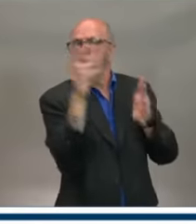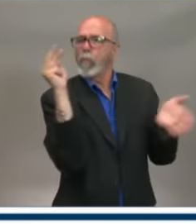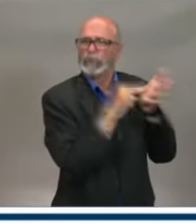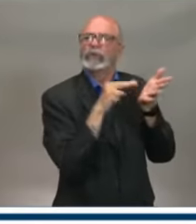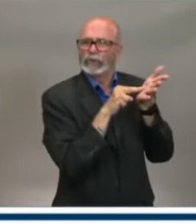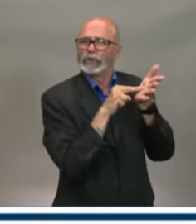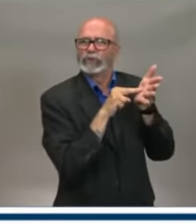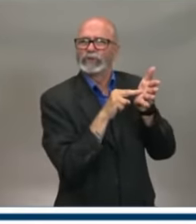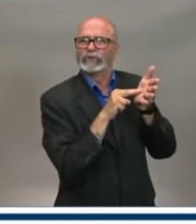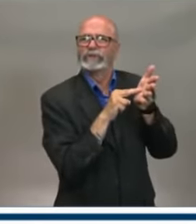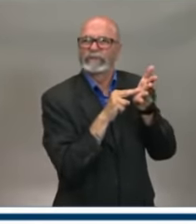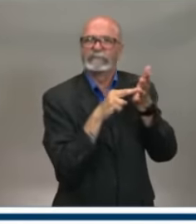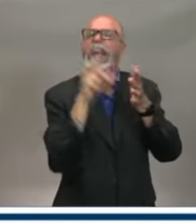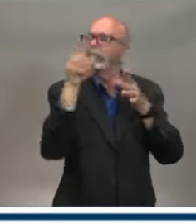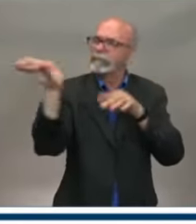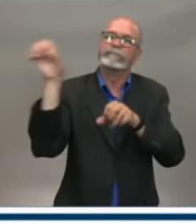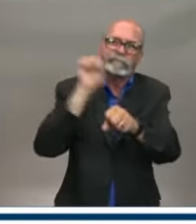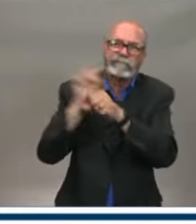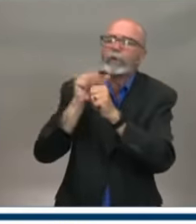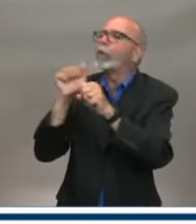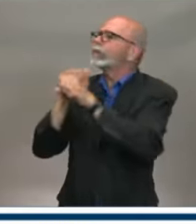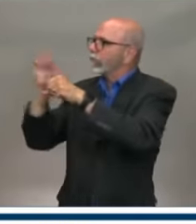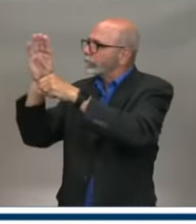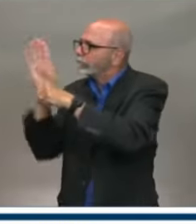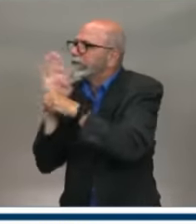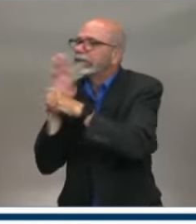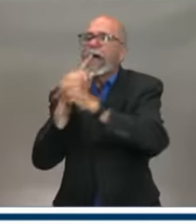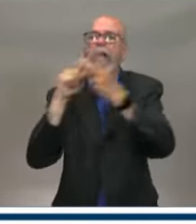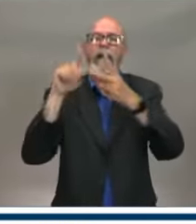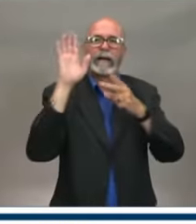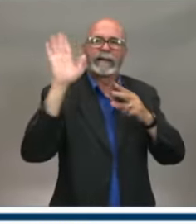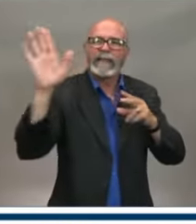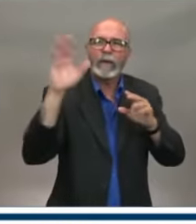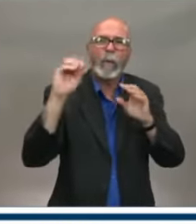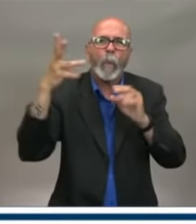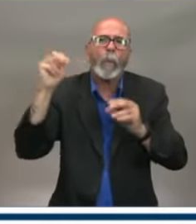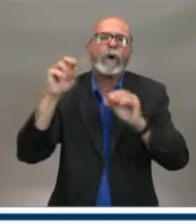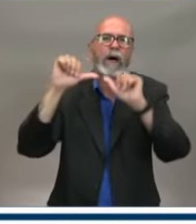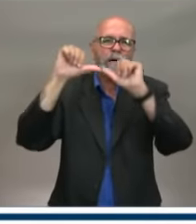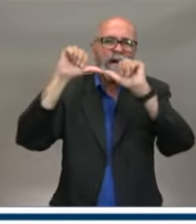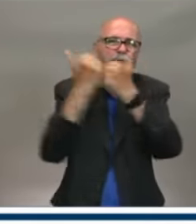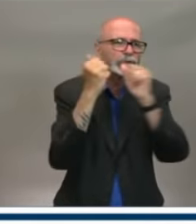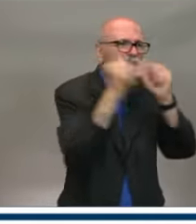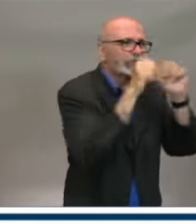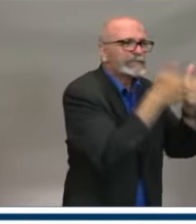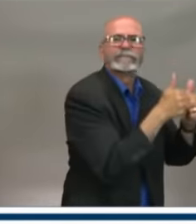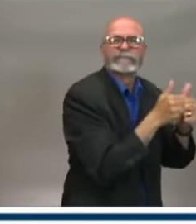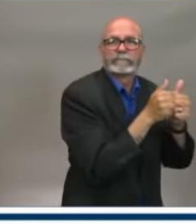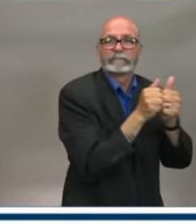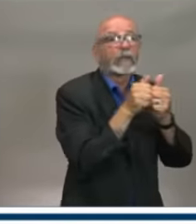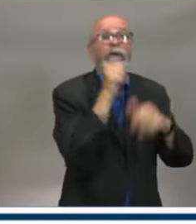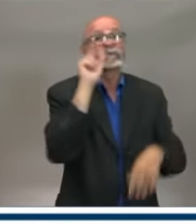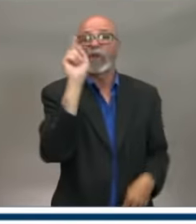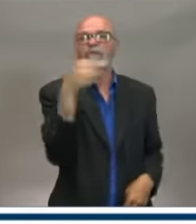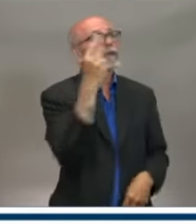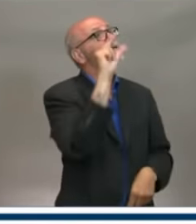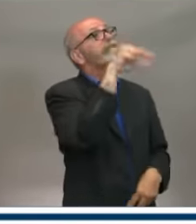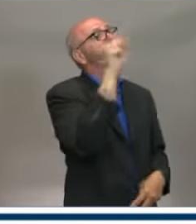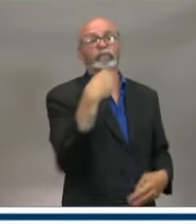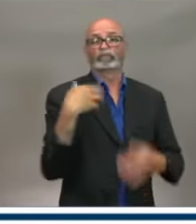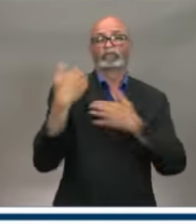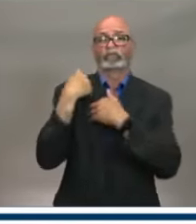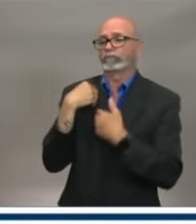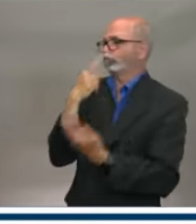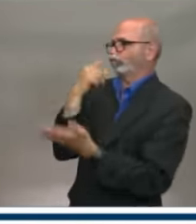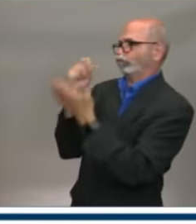all the various businesses, their associations. It's not just government's responsibility to make things clear. We're working with them to,